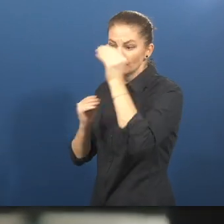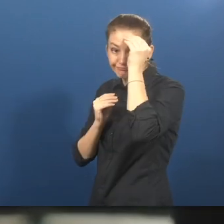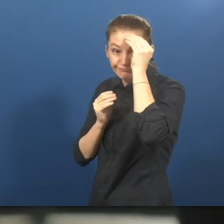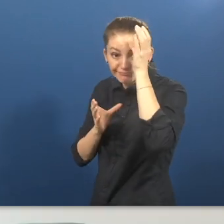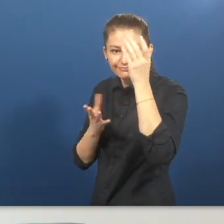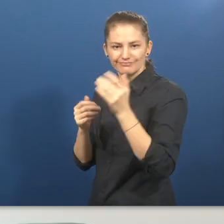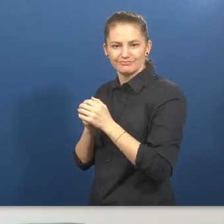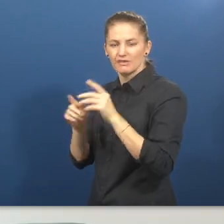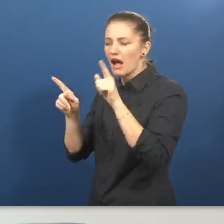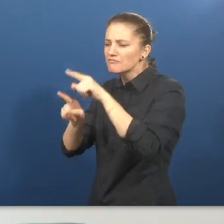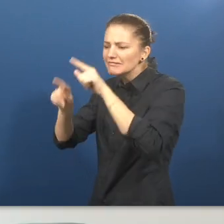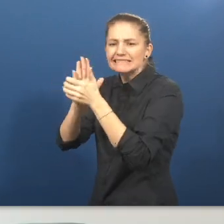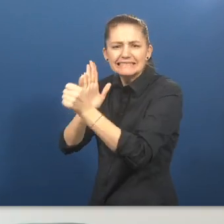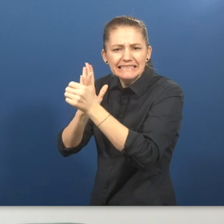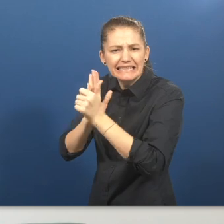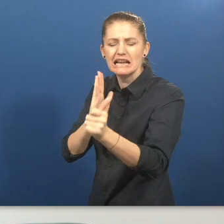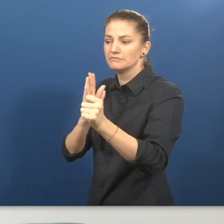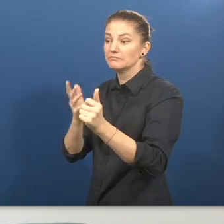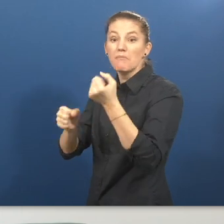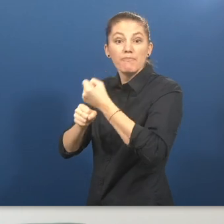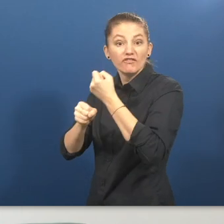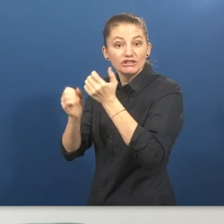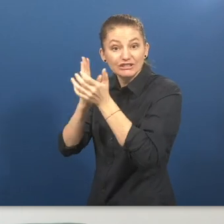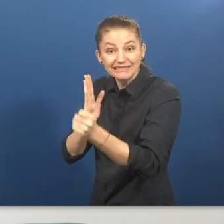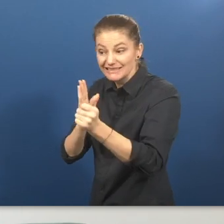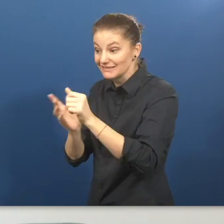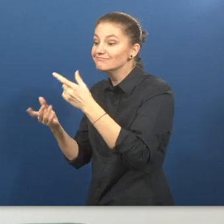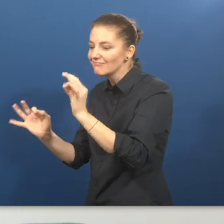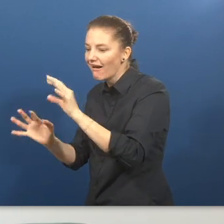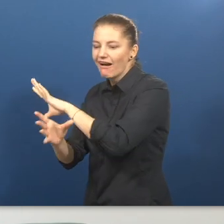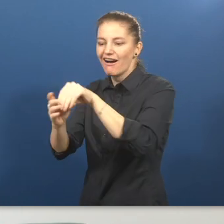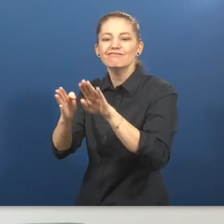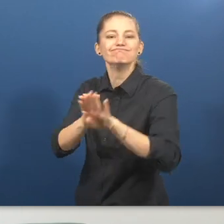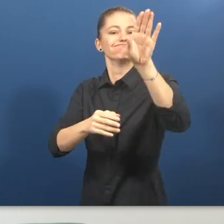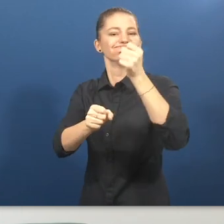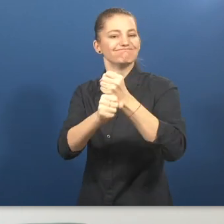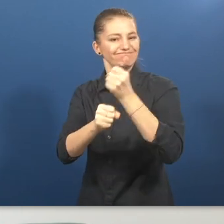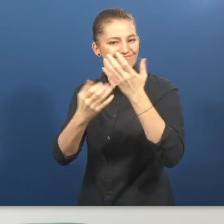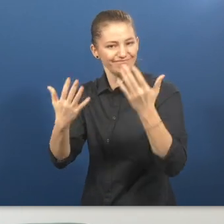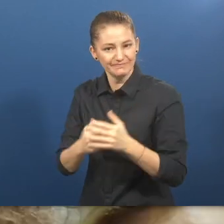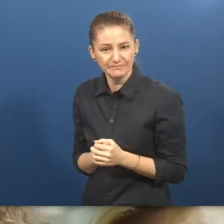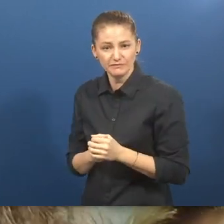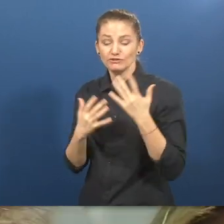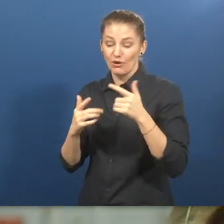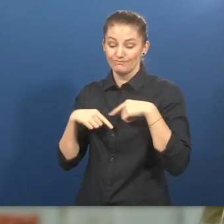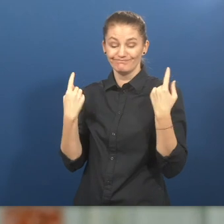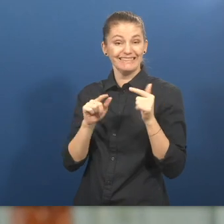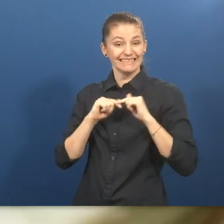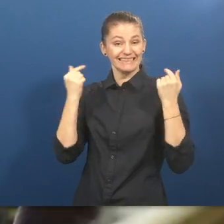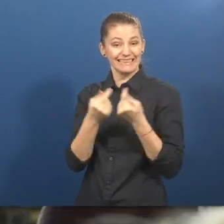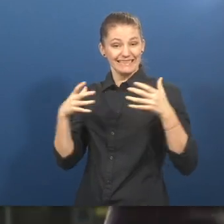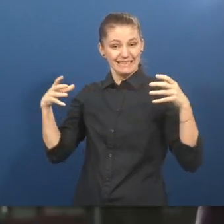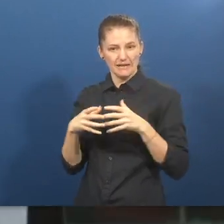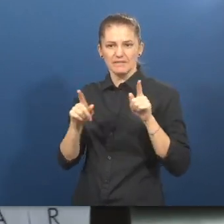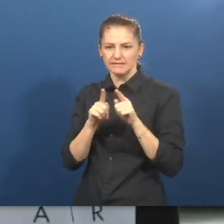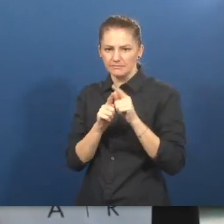competencies soft and professional skills as a follow-up step our team supports them to start work by connecting them with employers our team